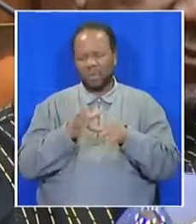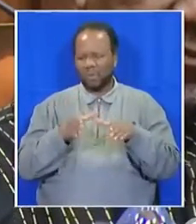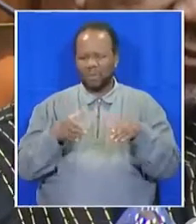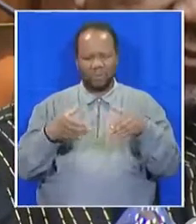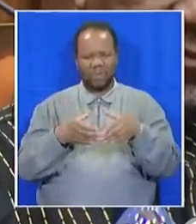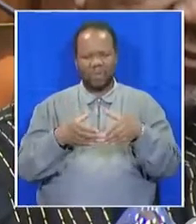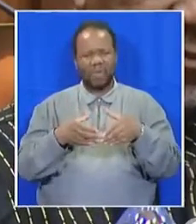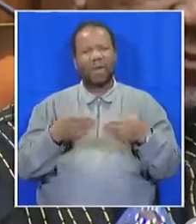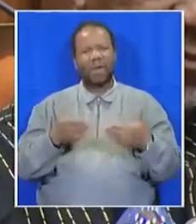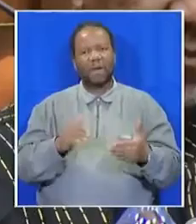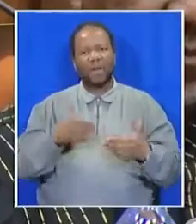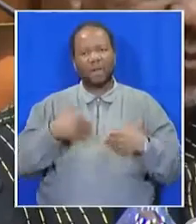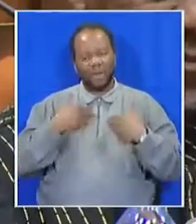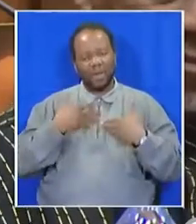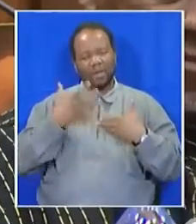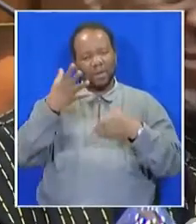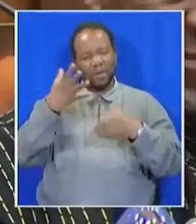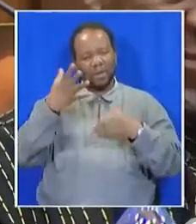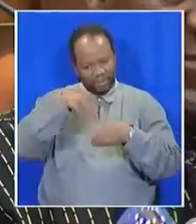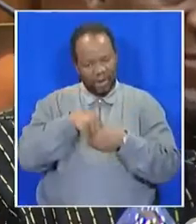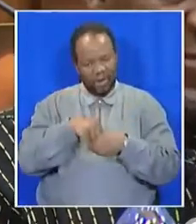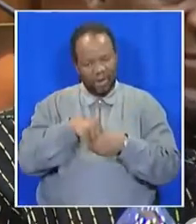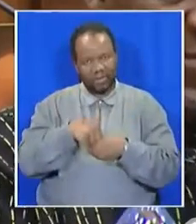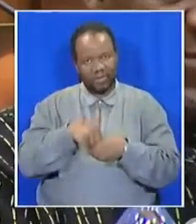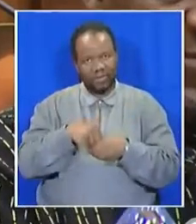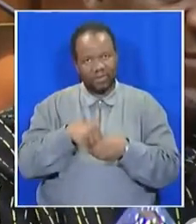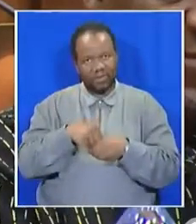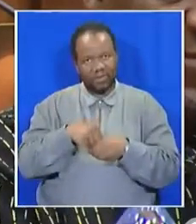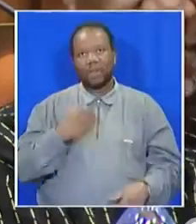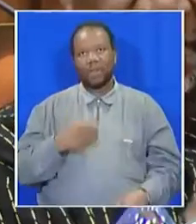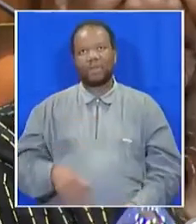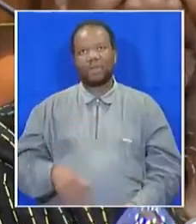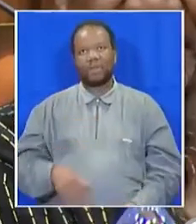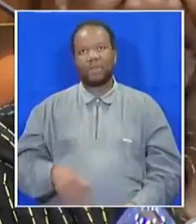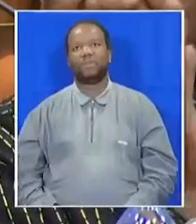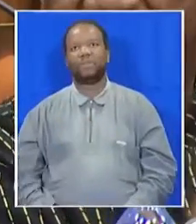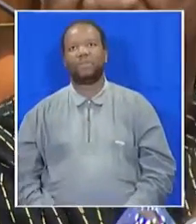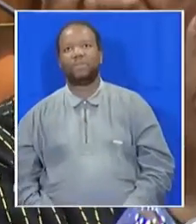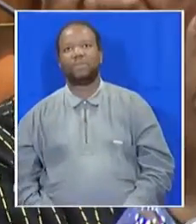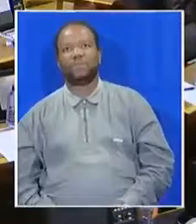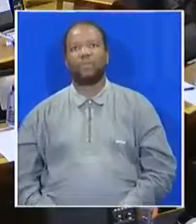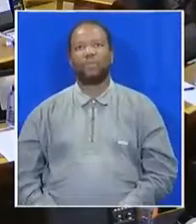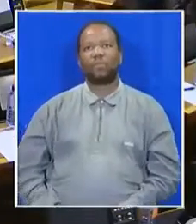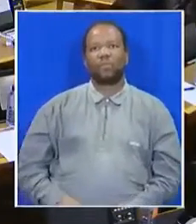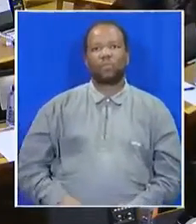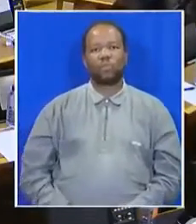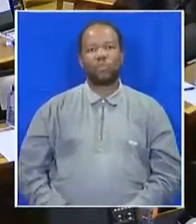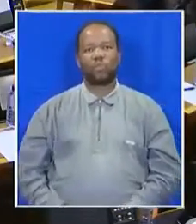happy that I was a part of that. Thank you very much. Thank you.